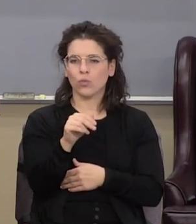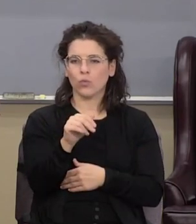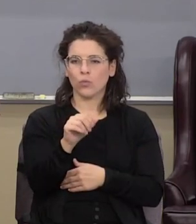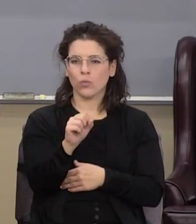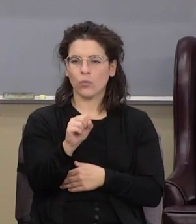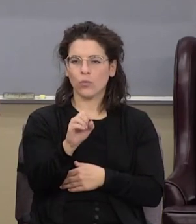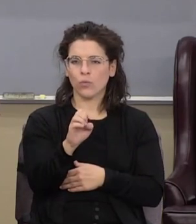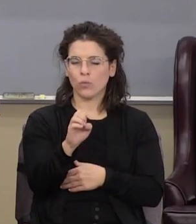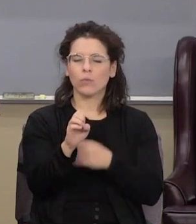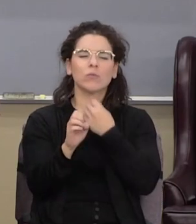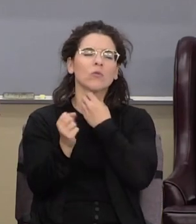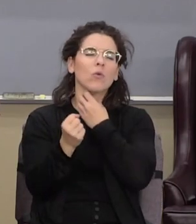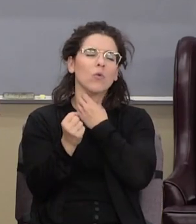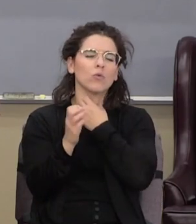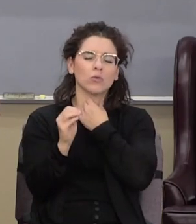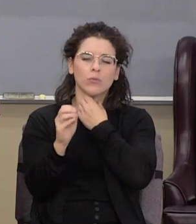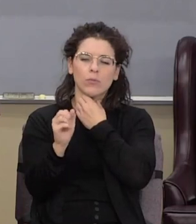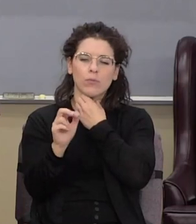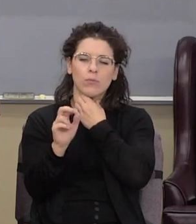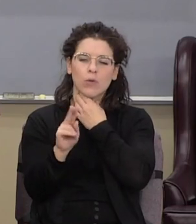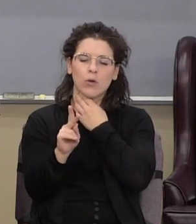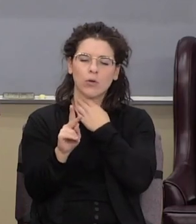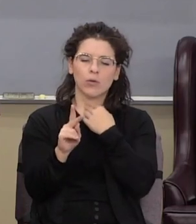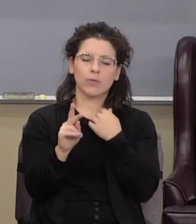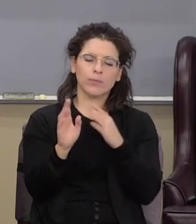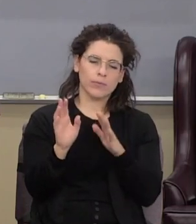hold on the mark Luke 16 16